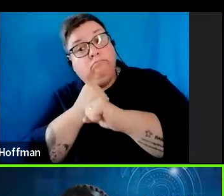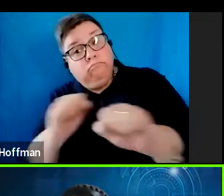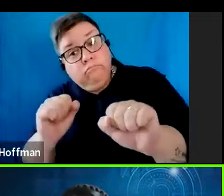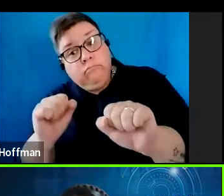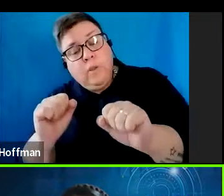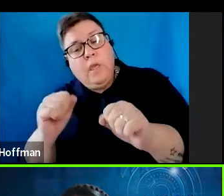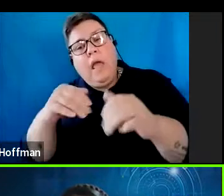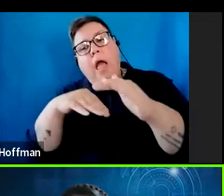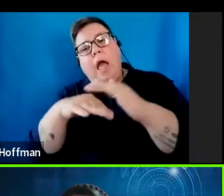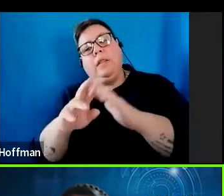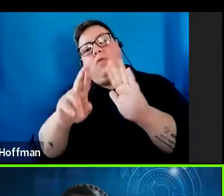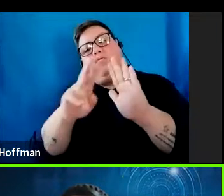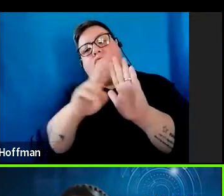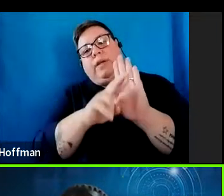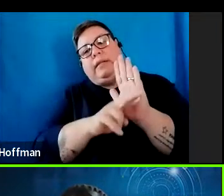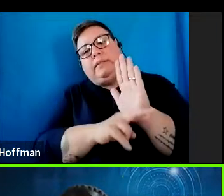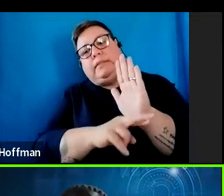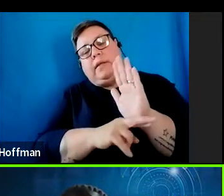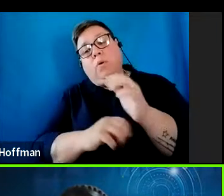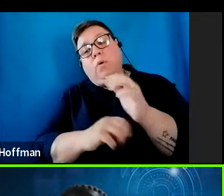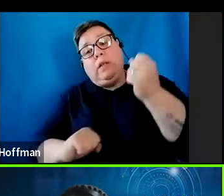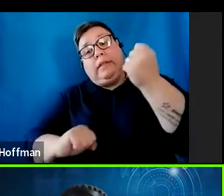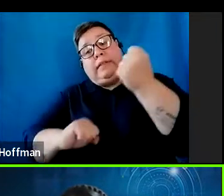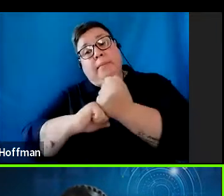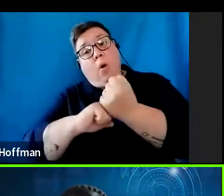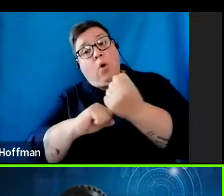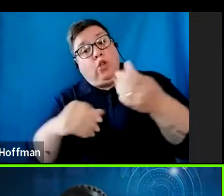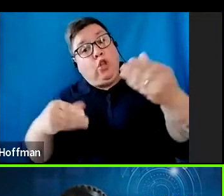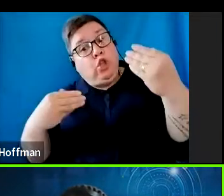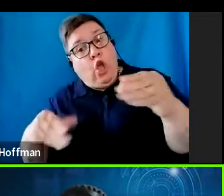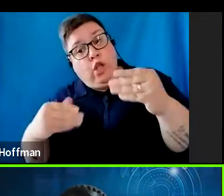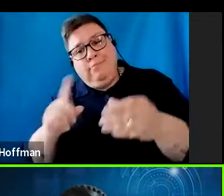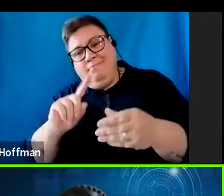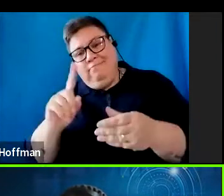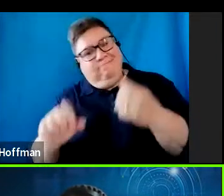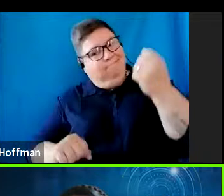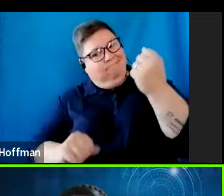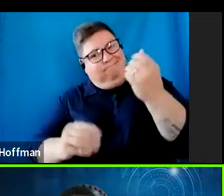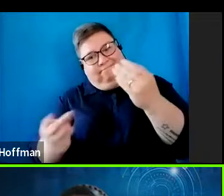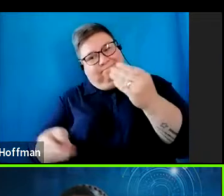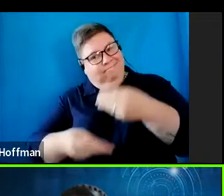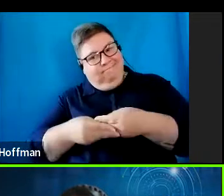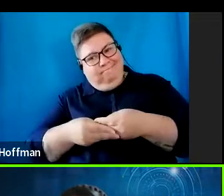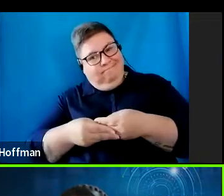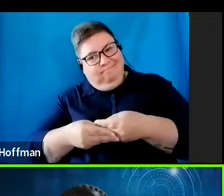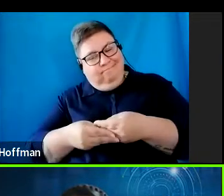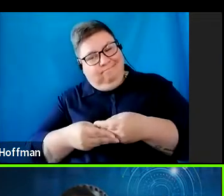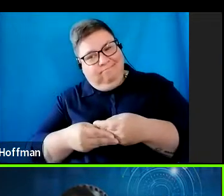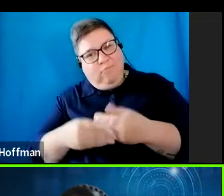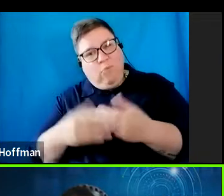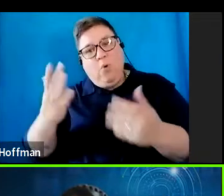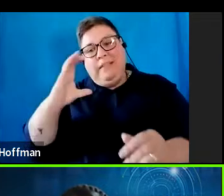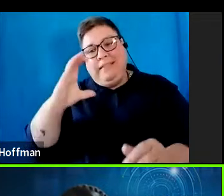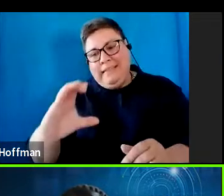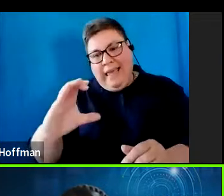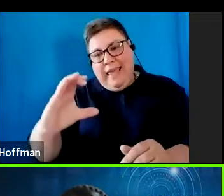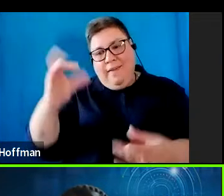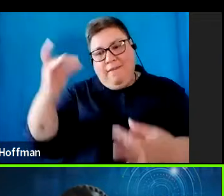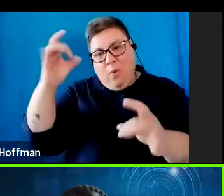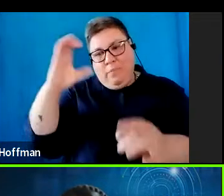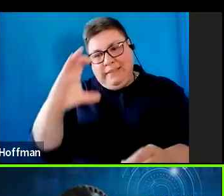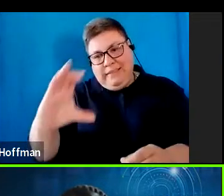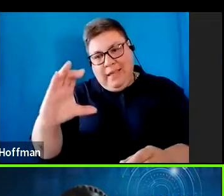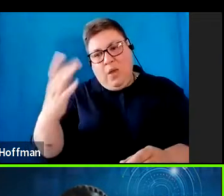following reasons where the supporting documents were not attached on e-filing on the Form C or the Form B tax